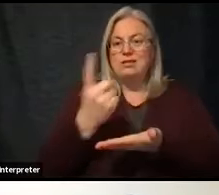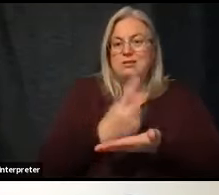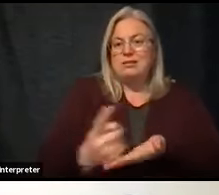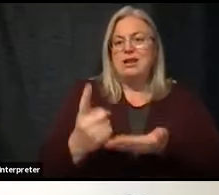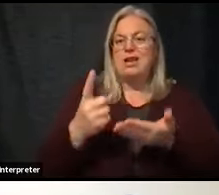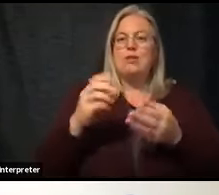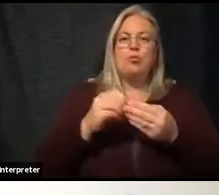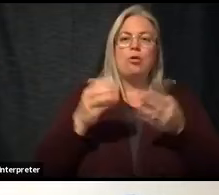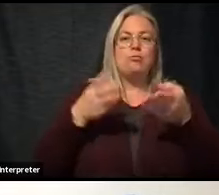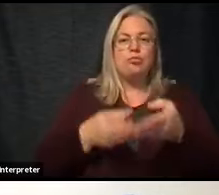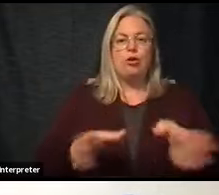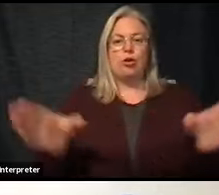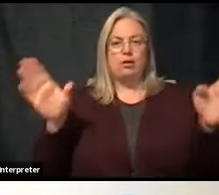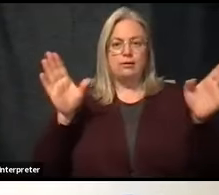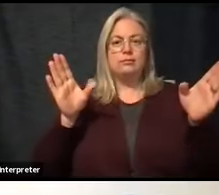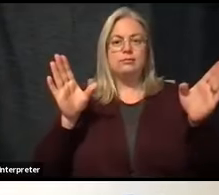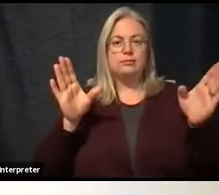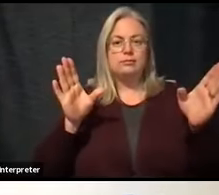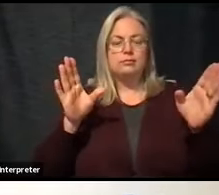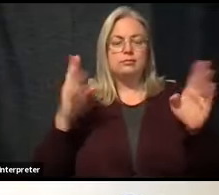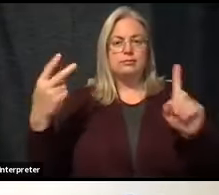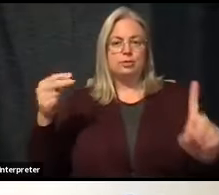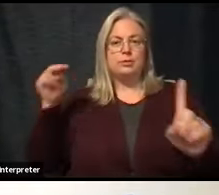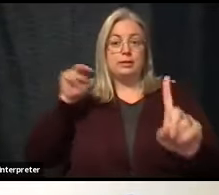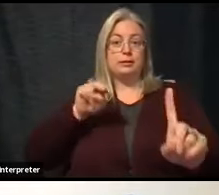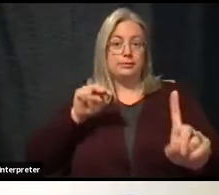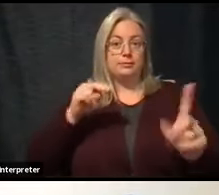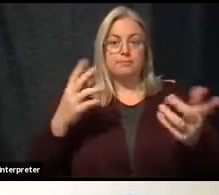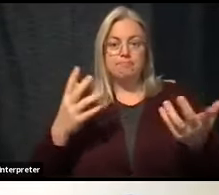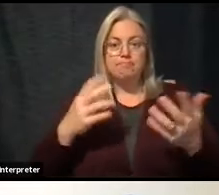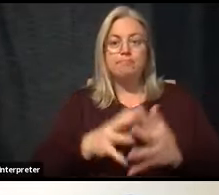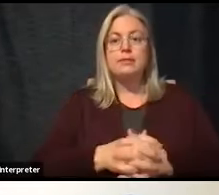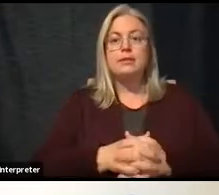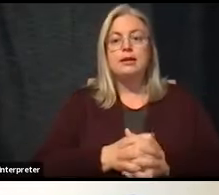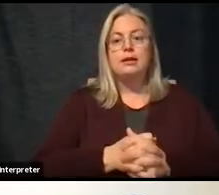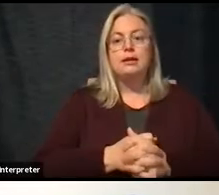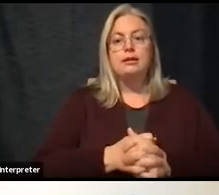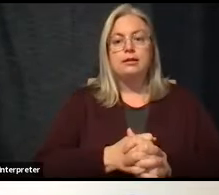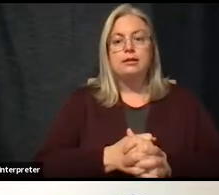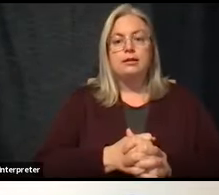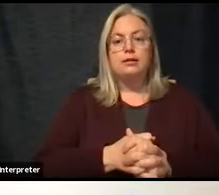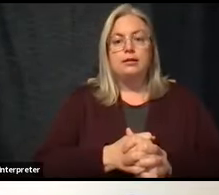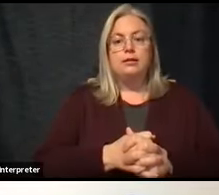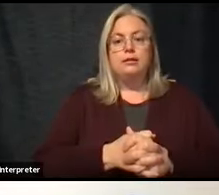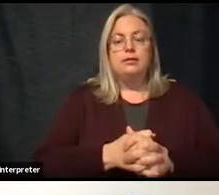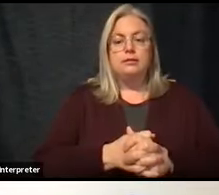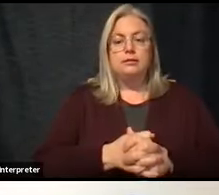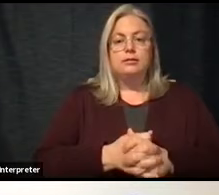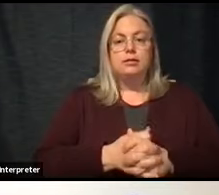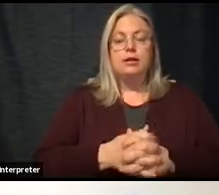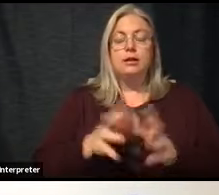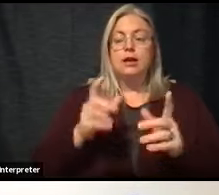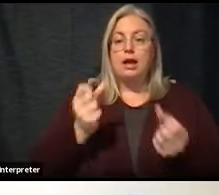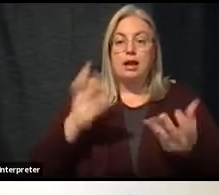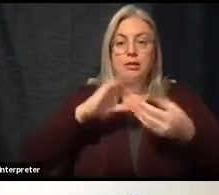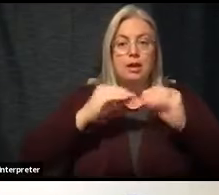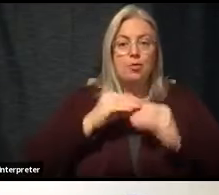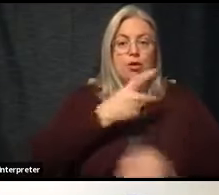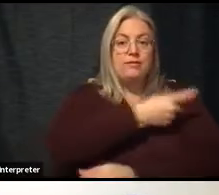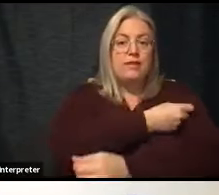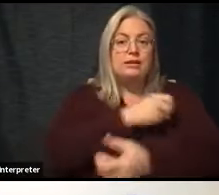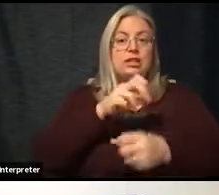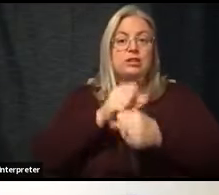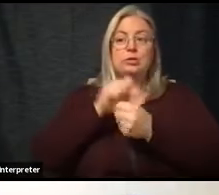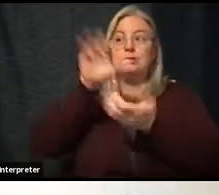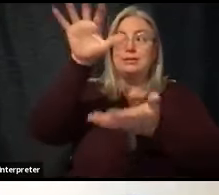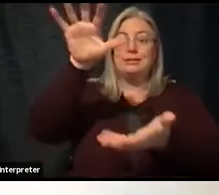very broad perspective, is that there are locations of vaccine that we get this week. There's a